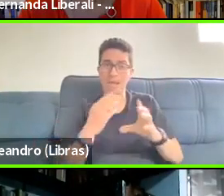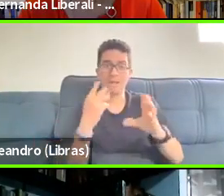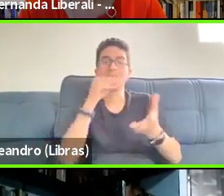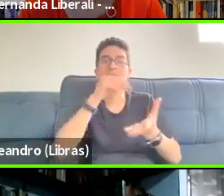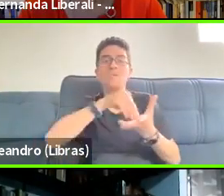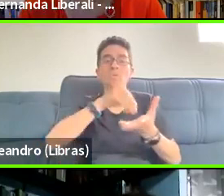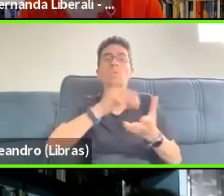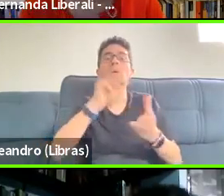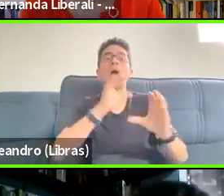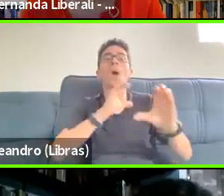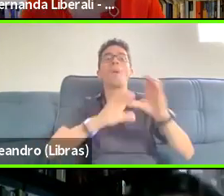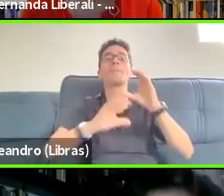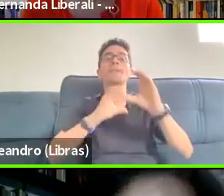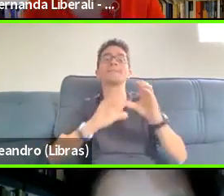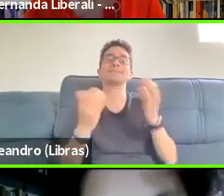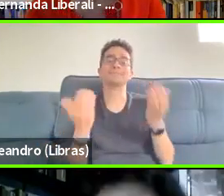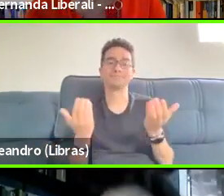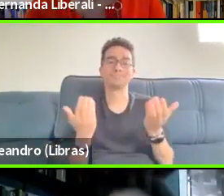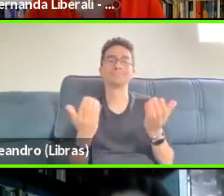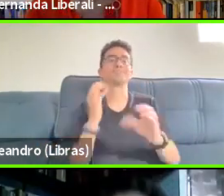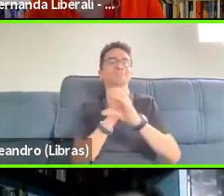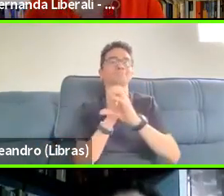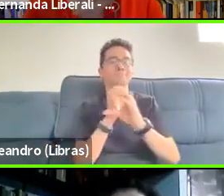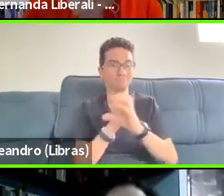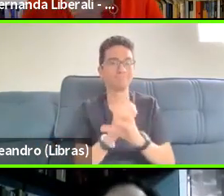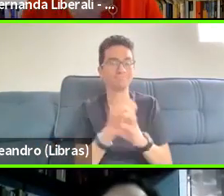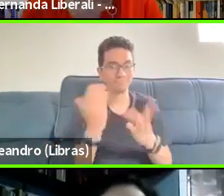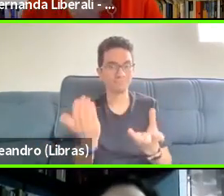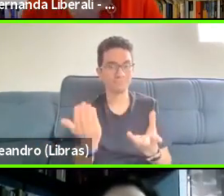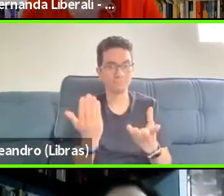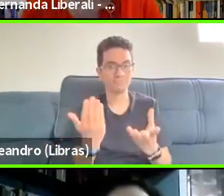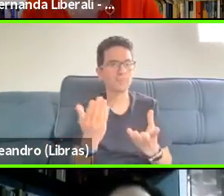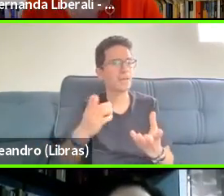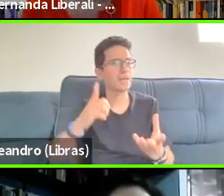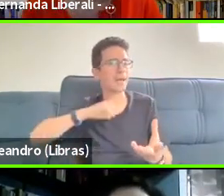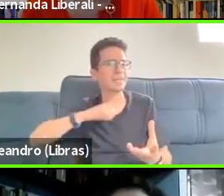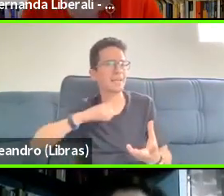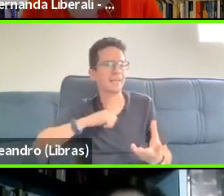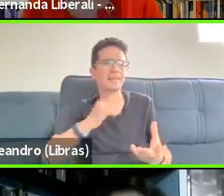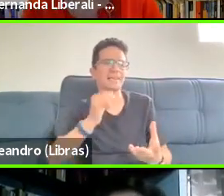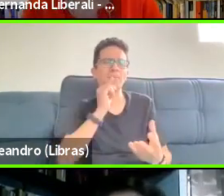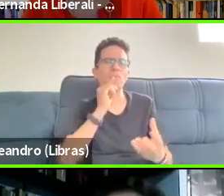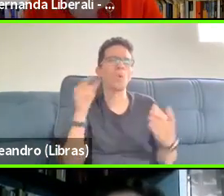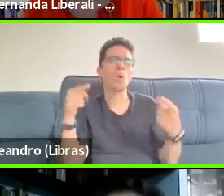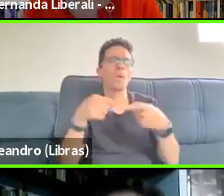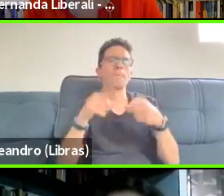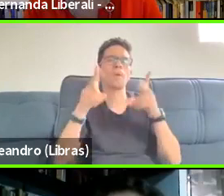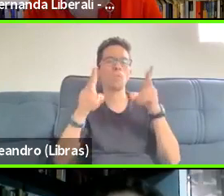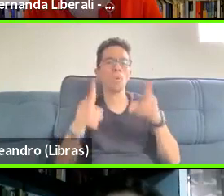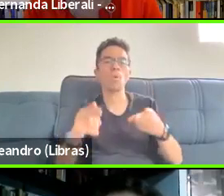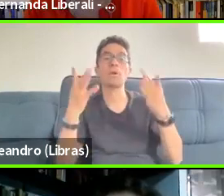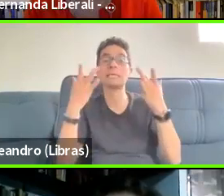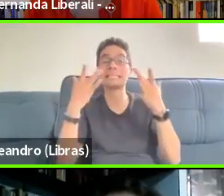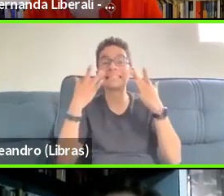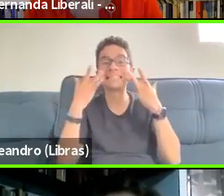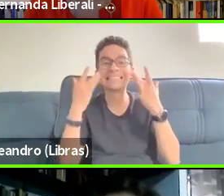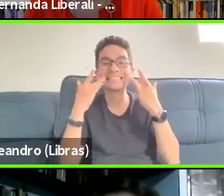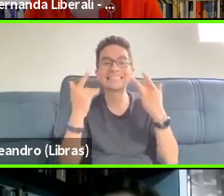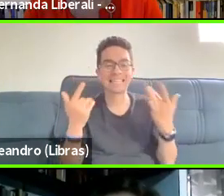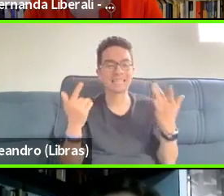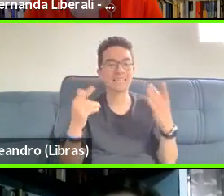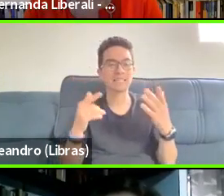fields, multiple indexical grounds being invoked and assembled and reassembled and disassembled, right. And contested.